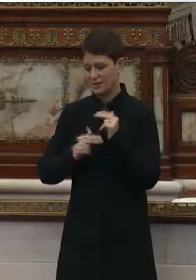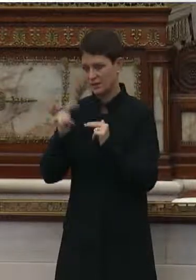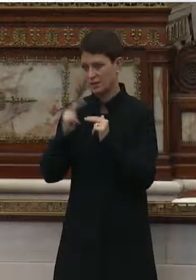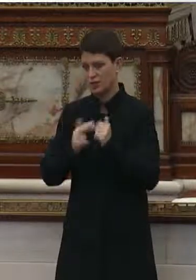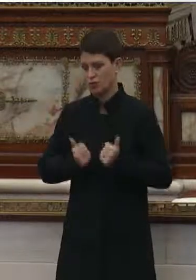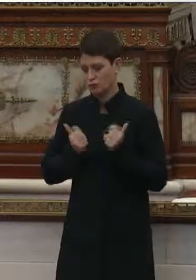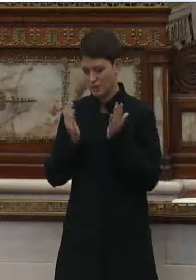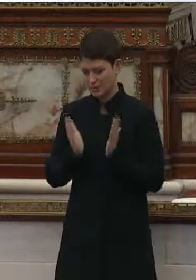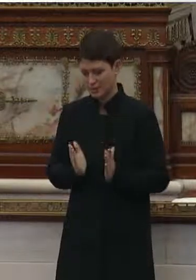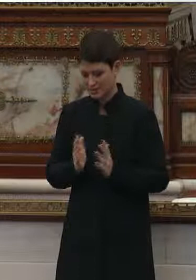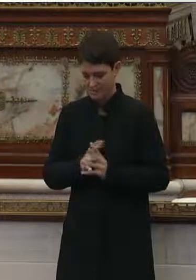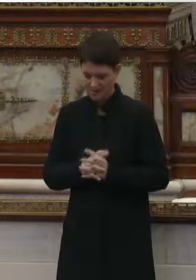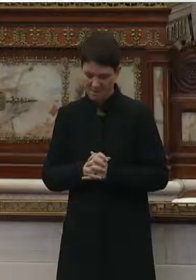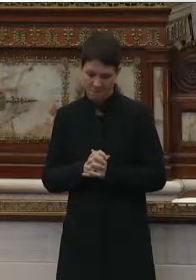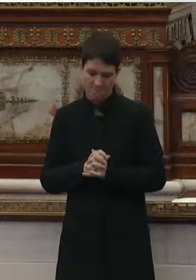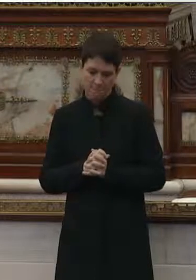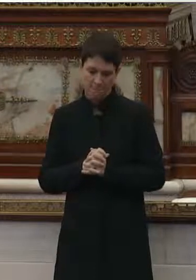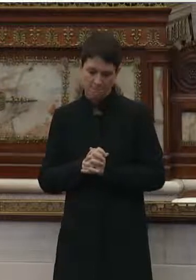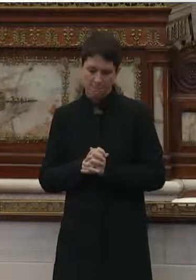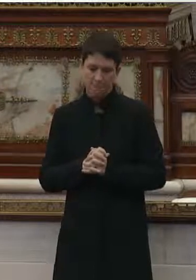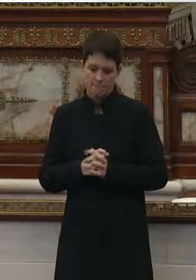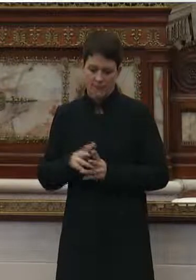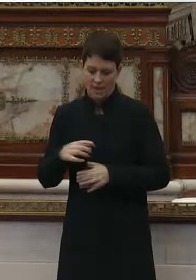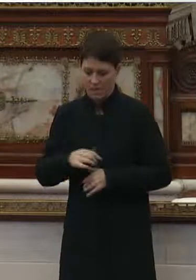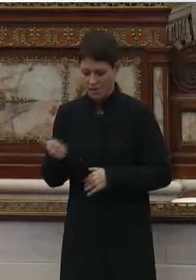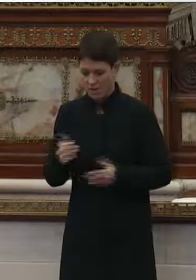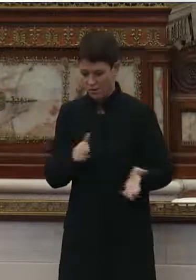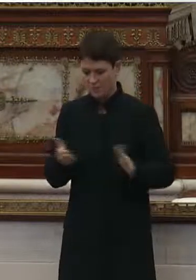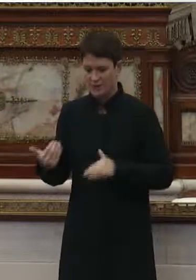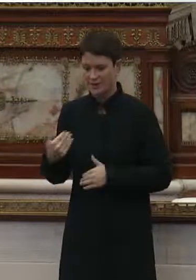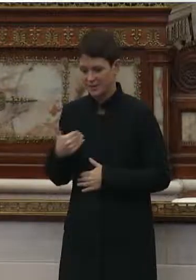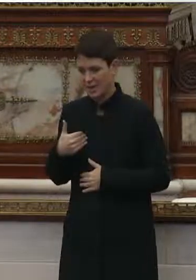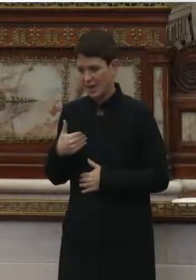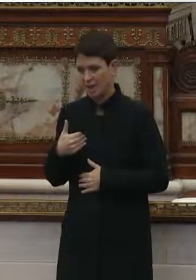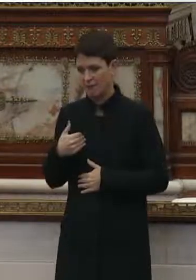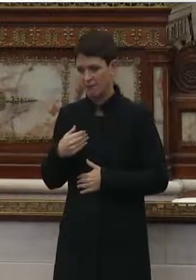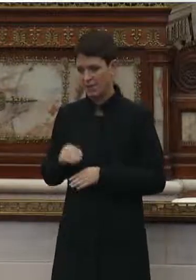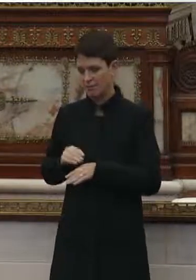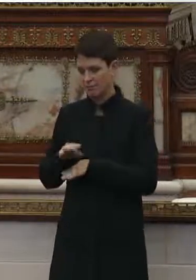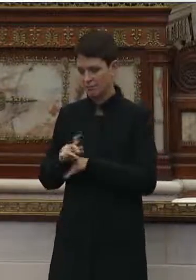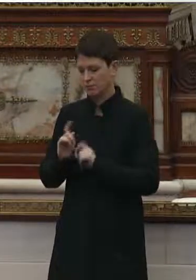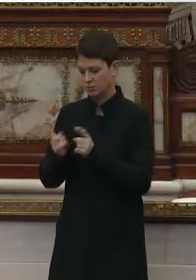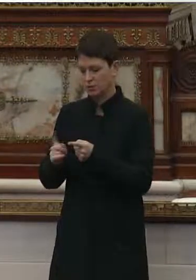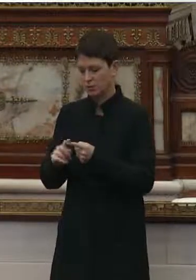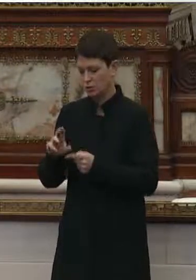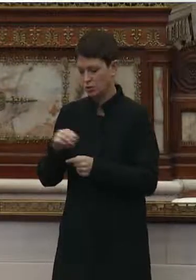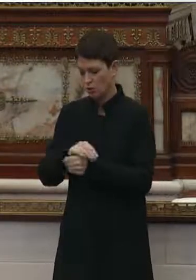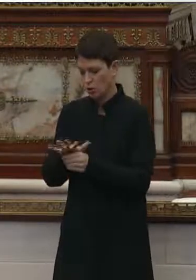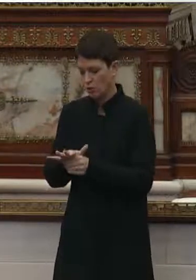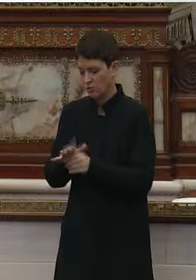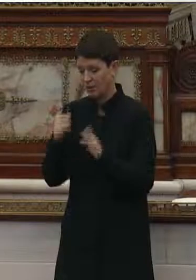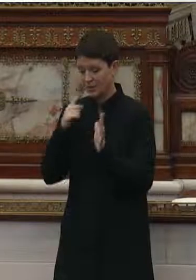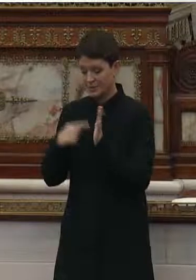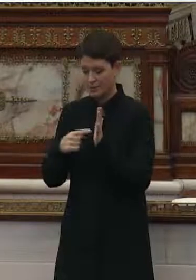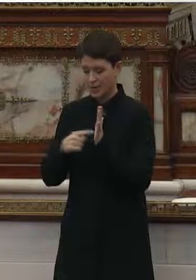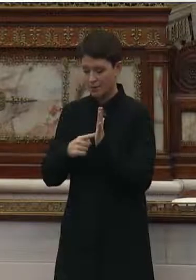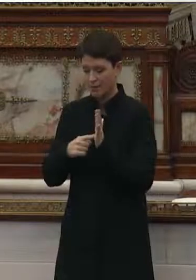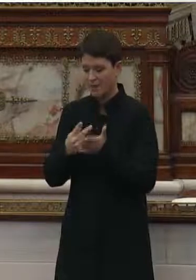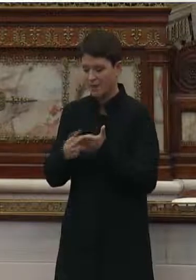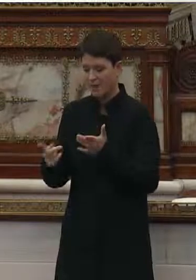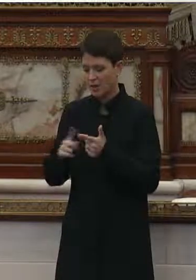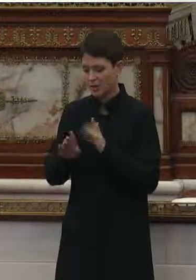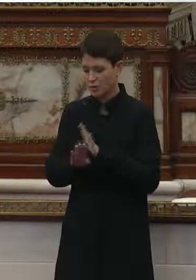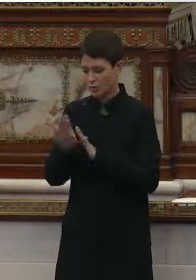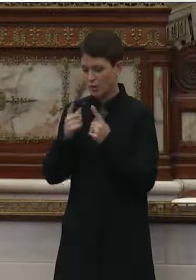residents. There are other deaths, though, that can be attributed to COVID, such as failure to thrive,